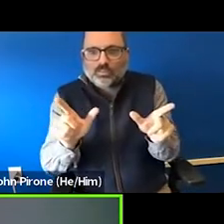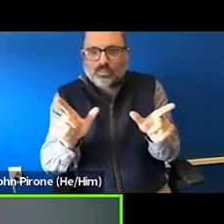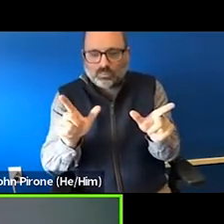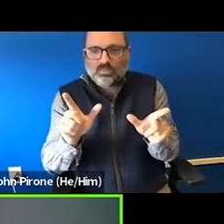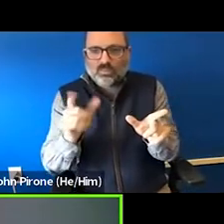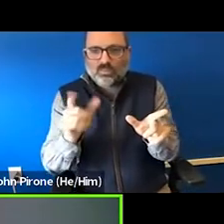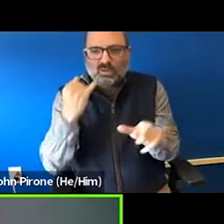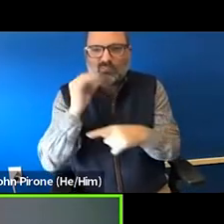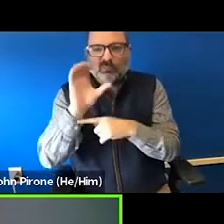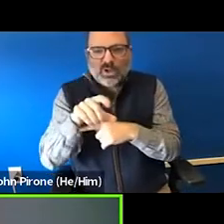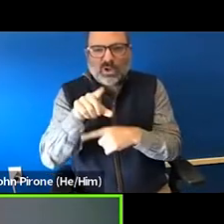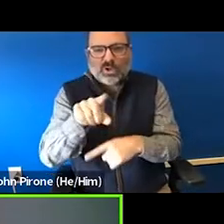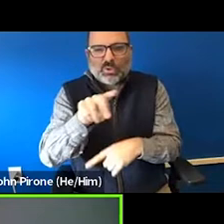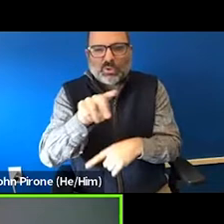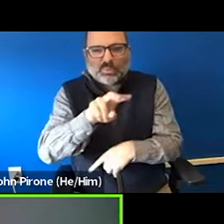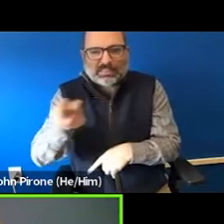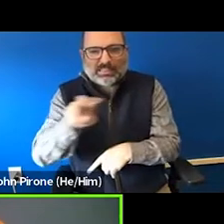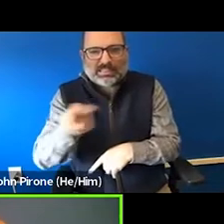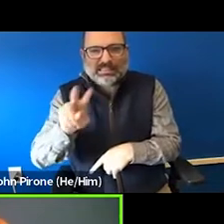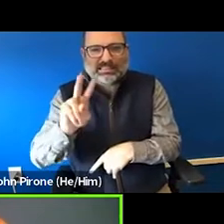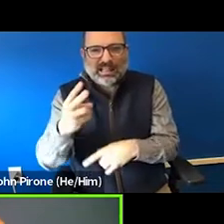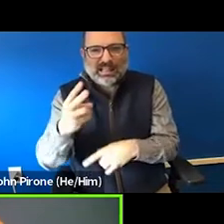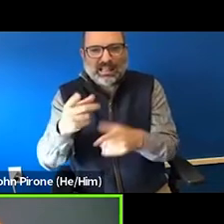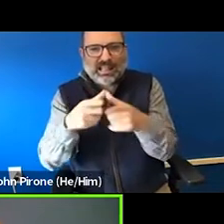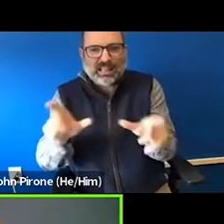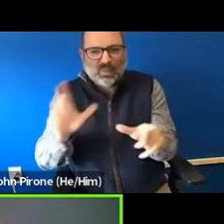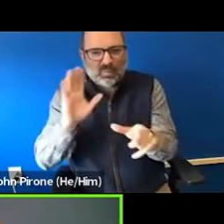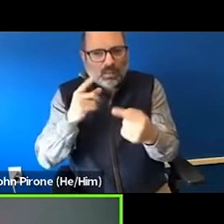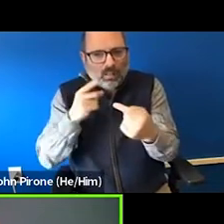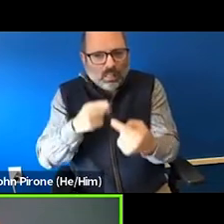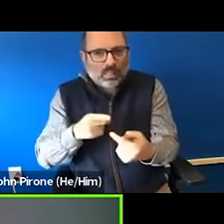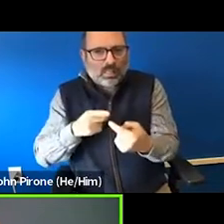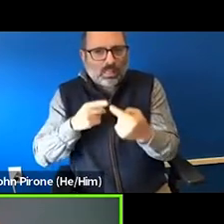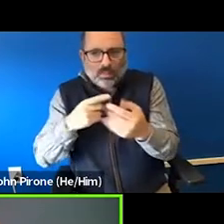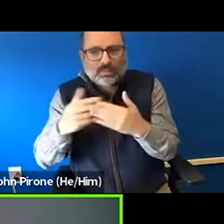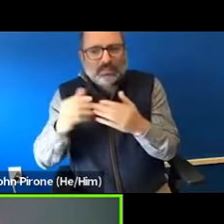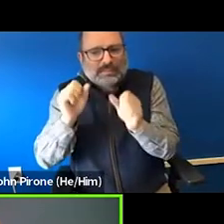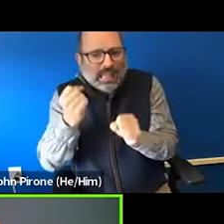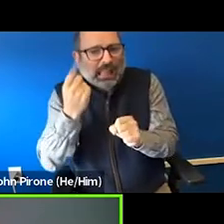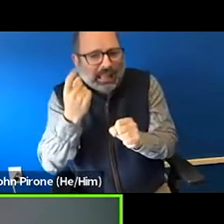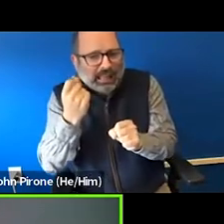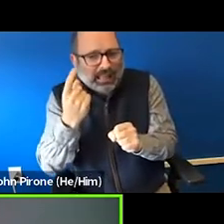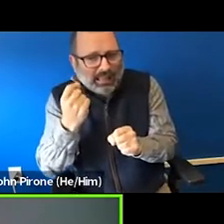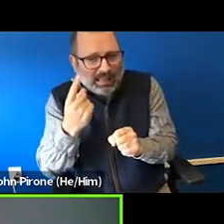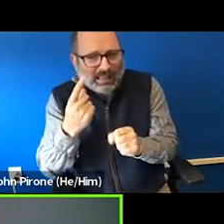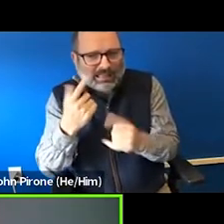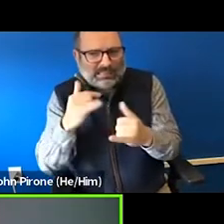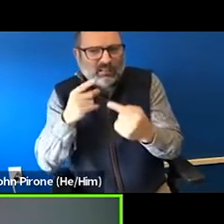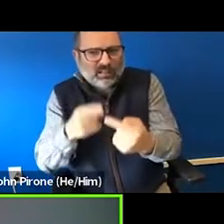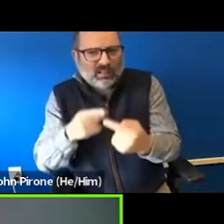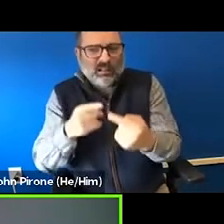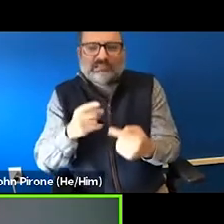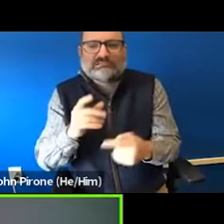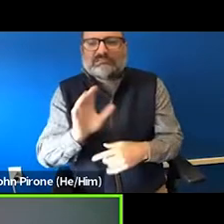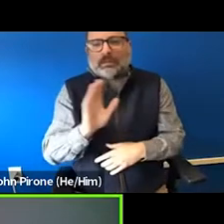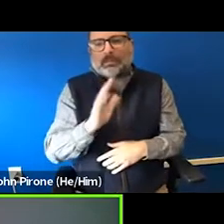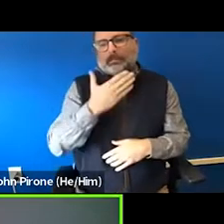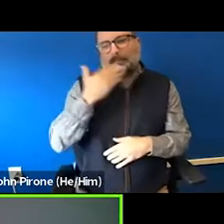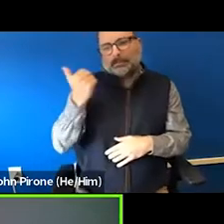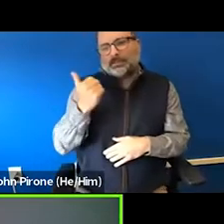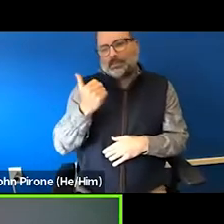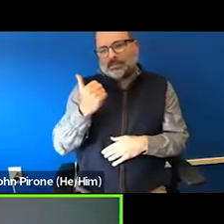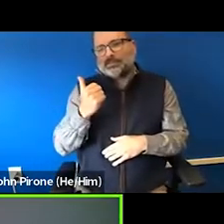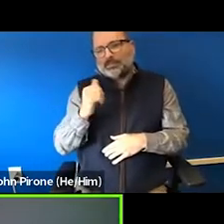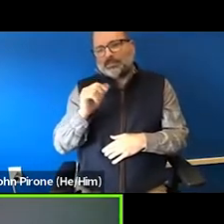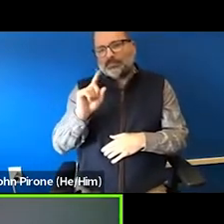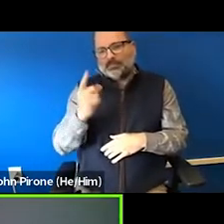are going to be individuals who, you know, are not fluent in English and they would be forced to only be